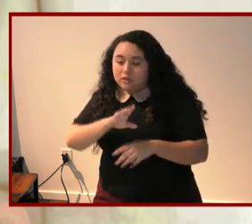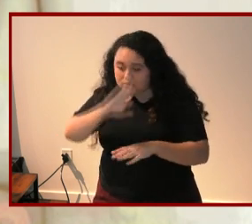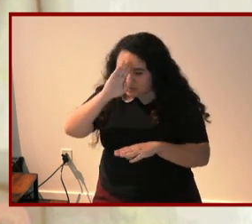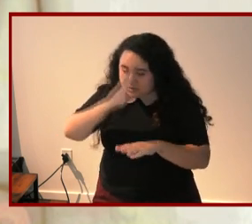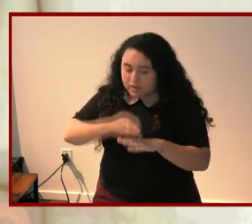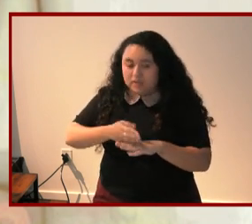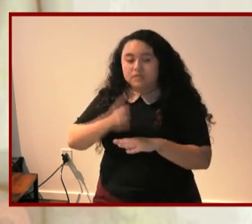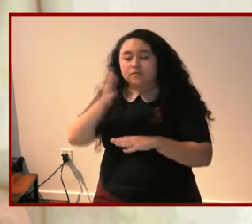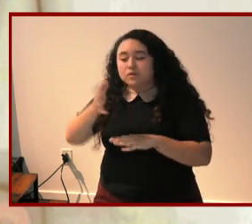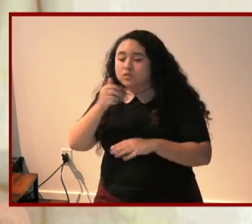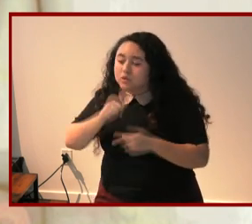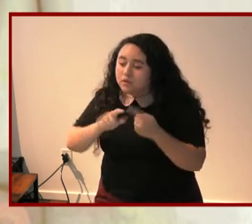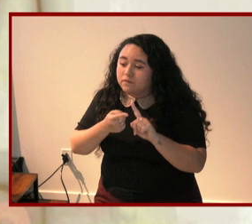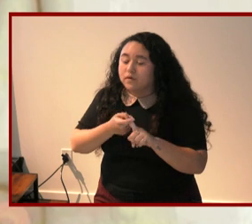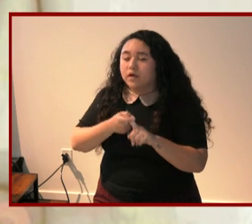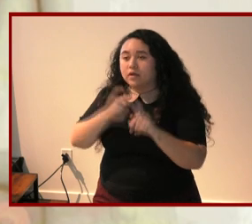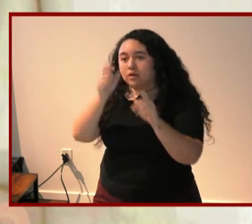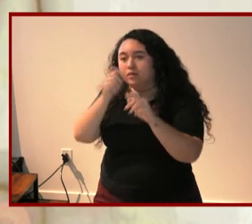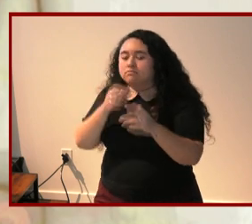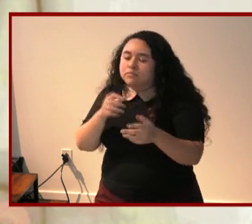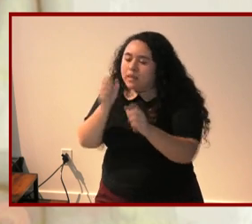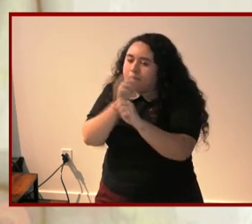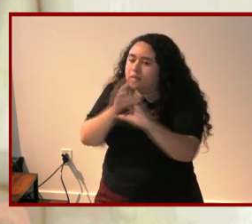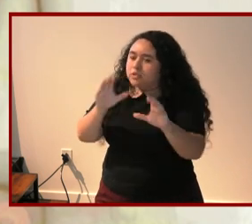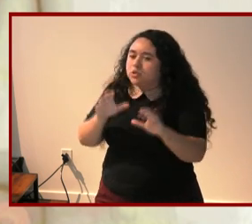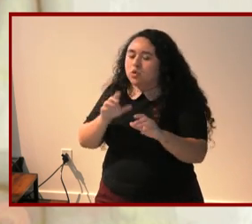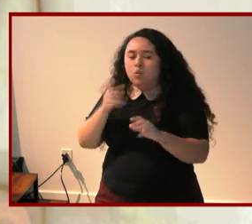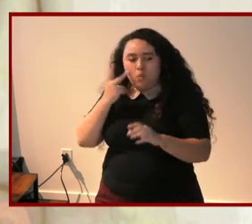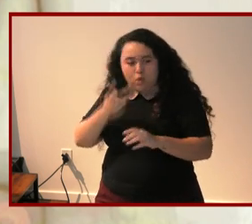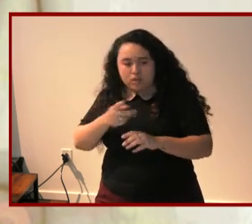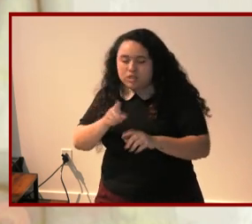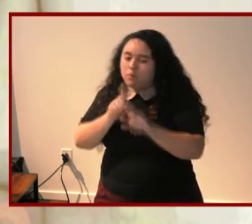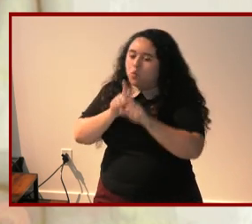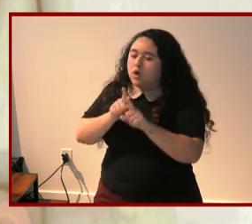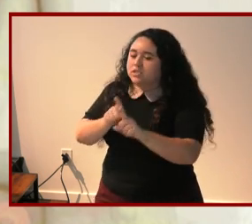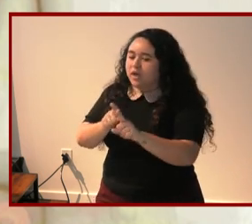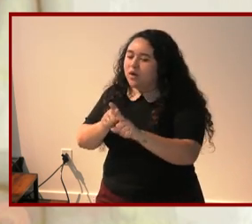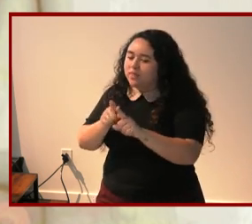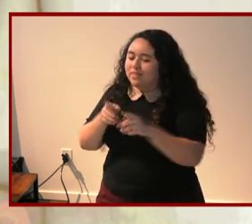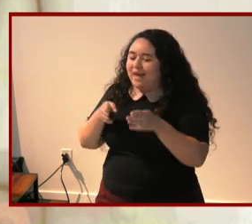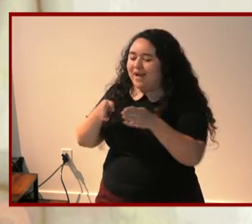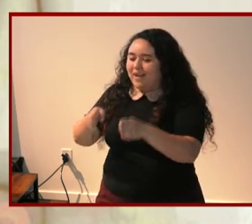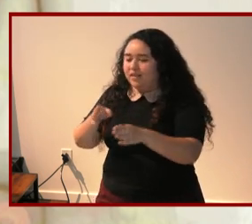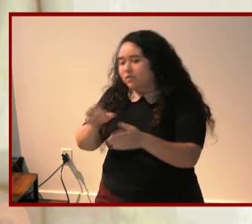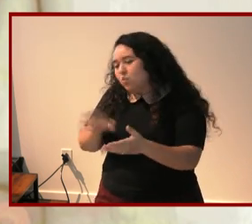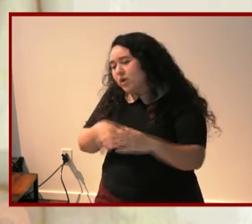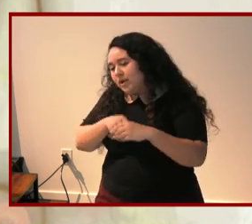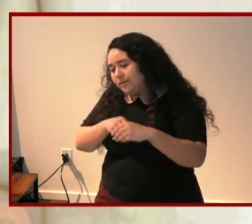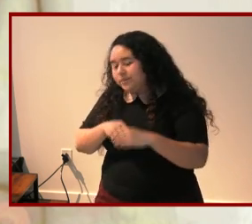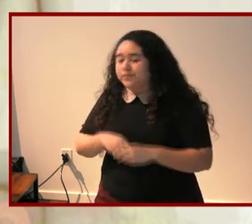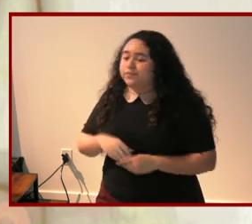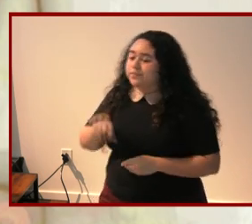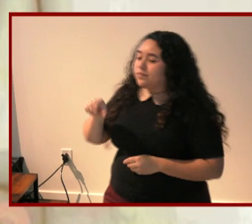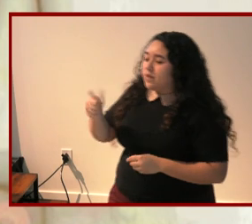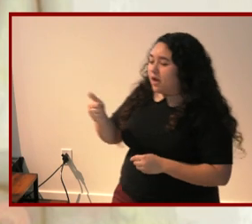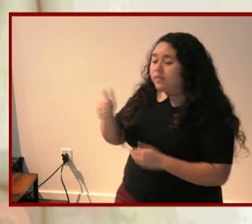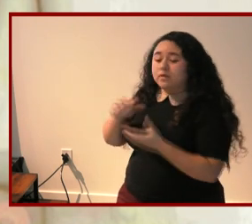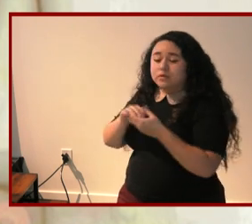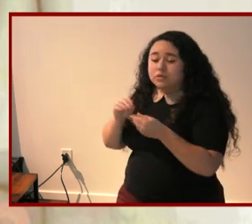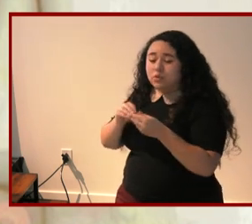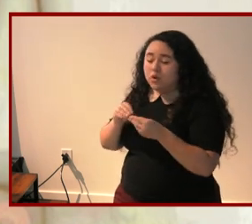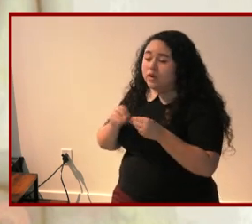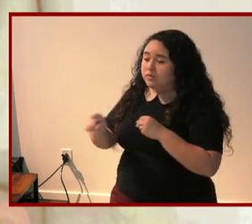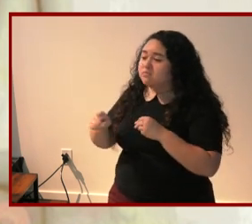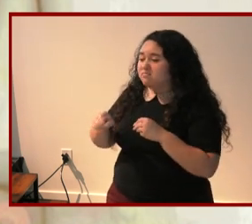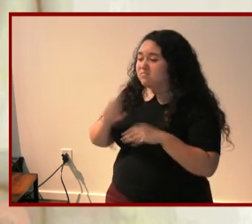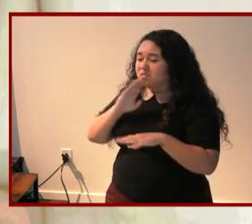him watch his bride walk down the aisle susan zimmerman writes in keeping catherine that her daughter should have been a heartthrob teenager